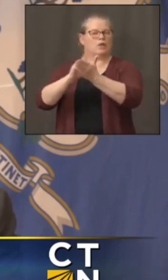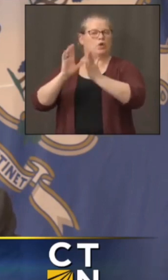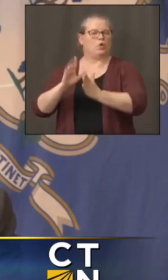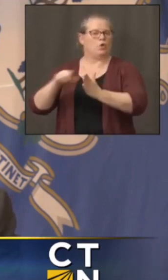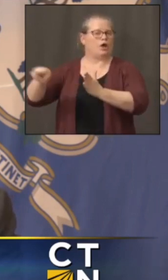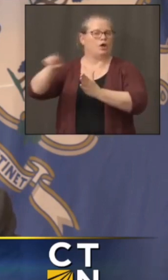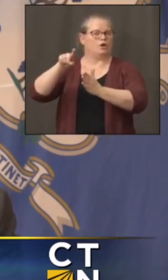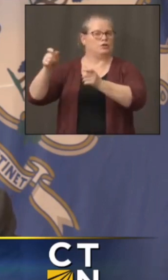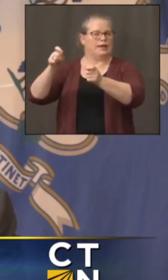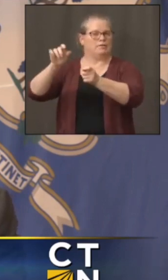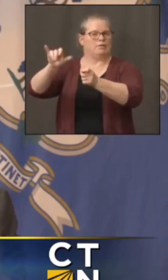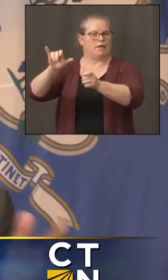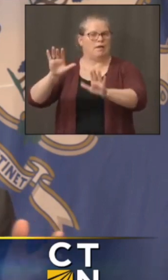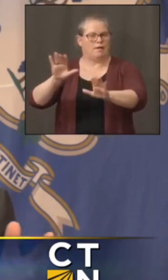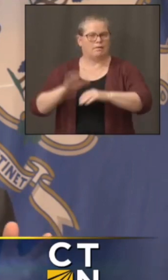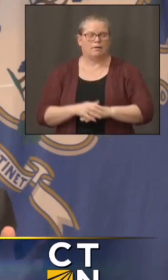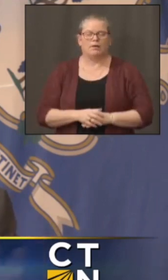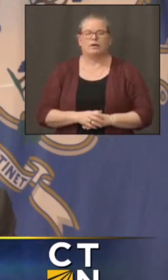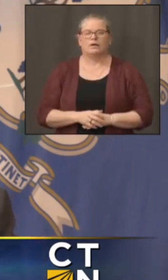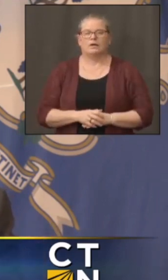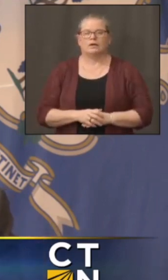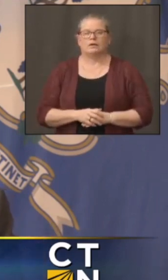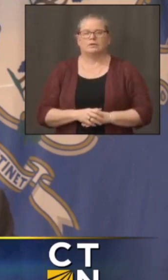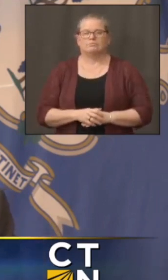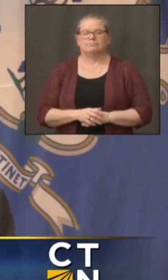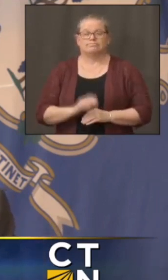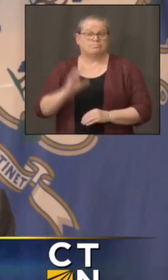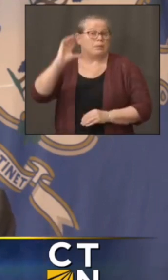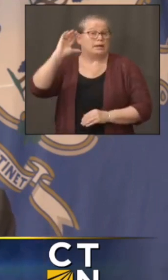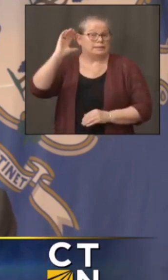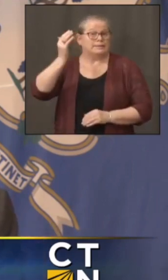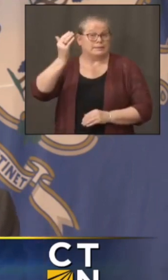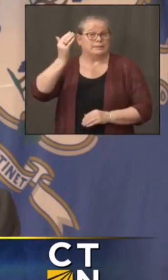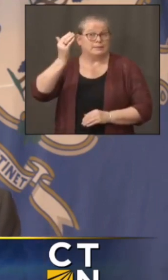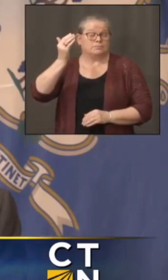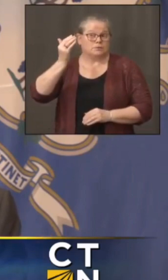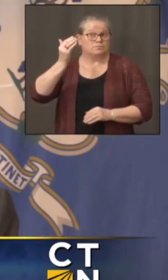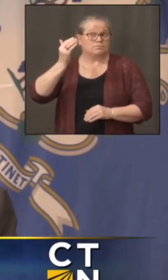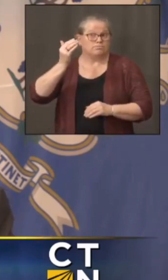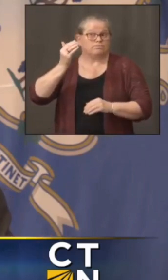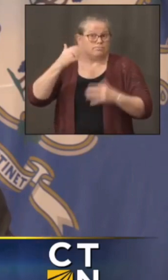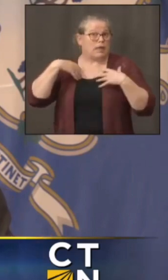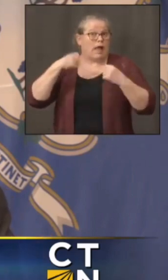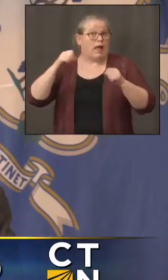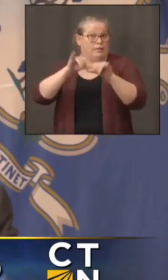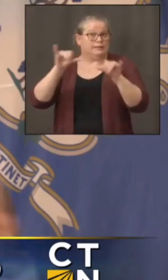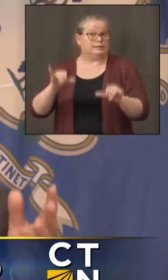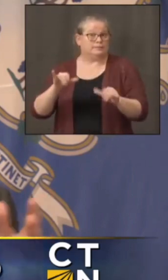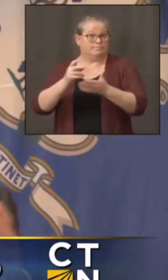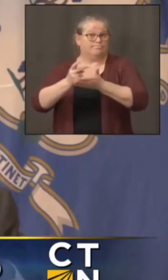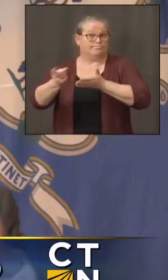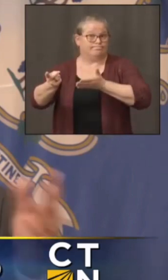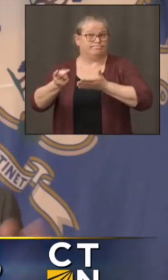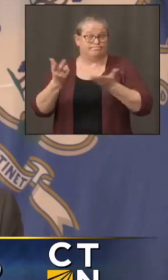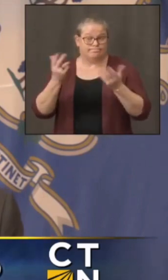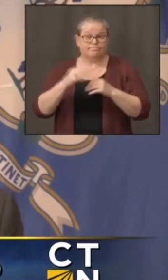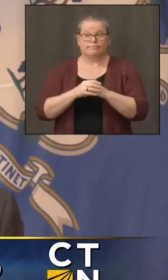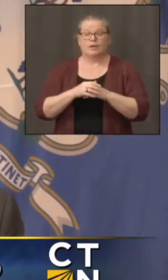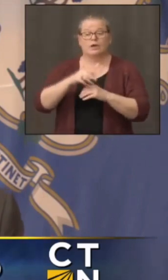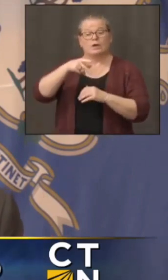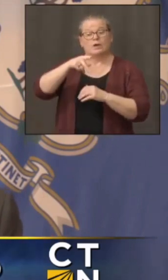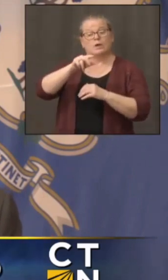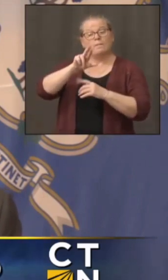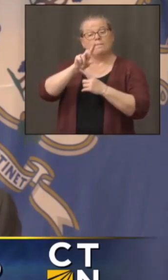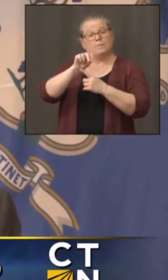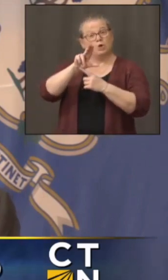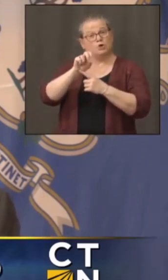care system it's not you know purdue pharma you know um had oxycontin for people with severe pain then it was abused widely